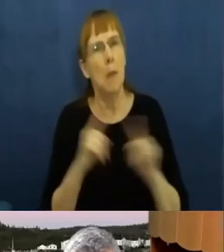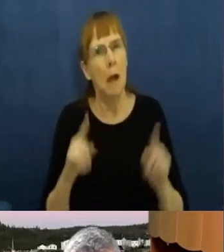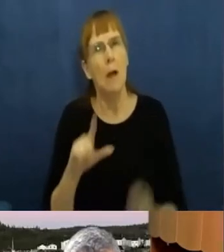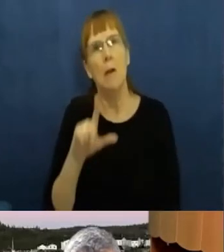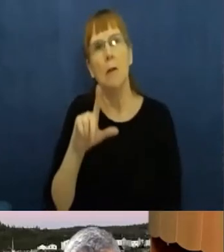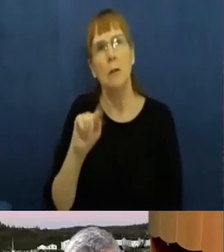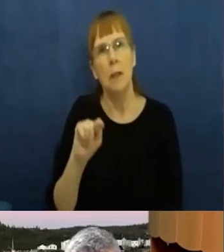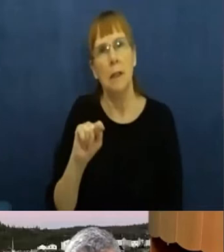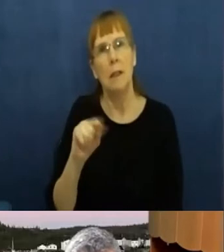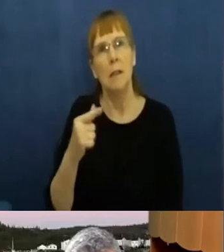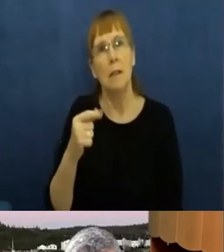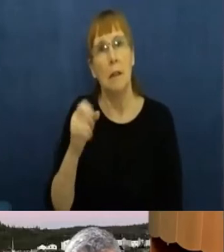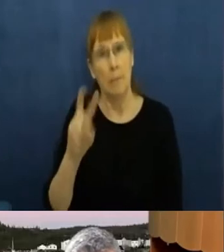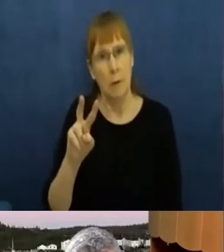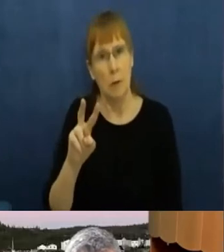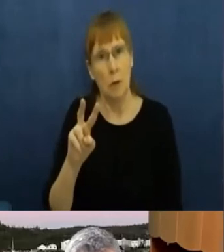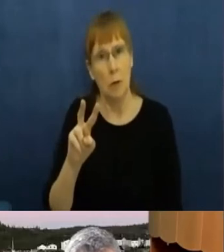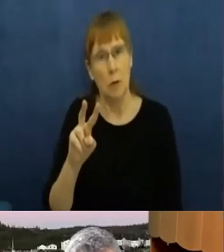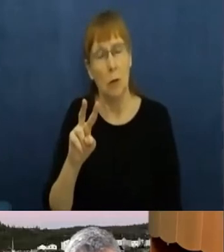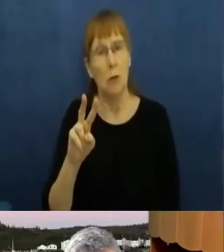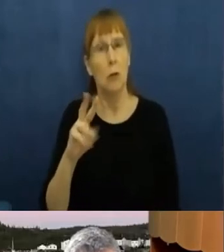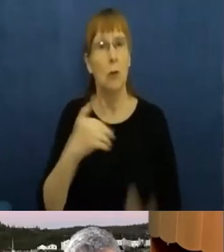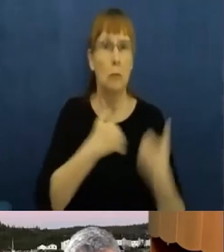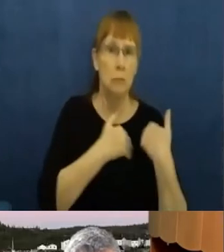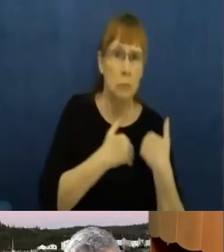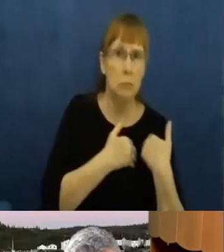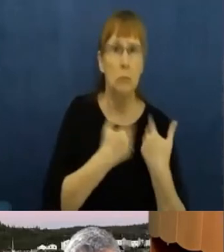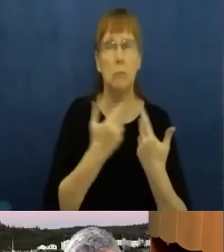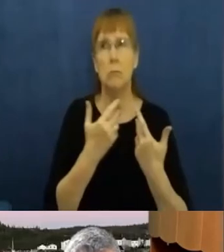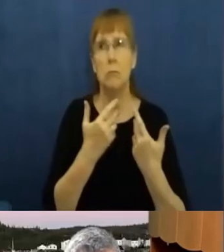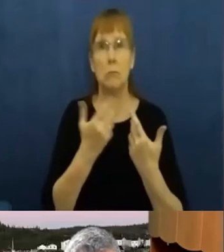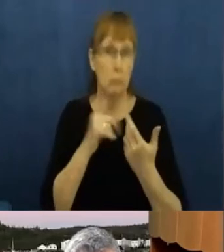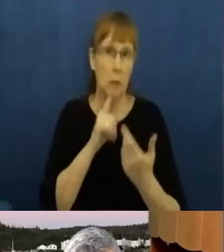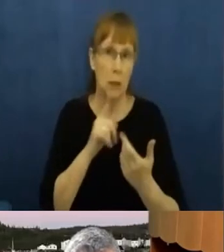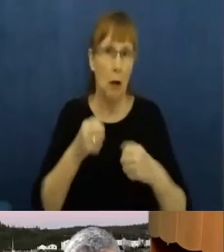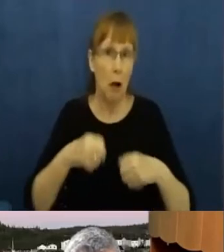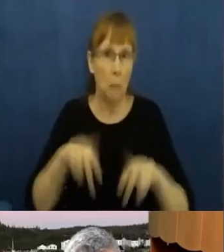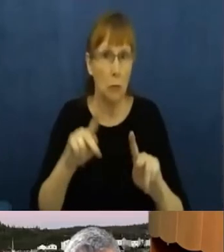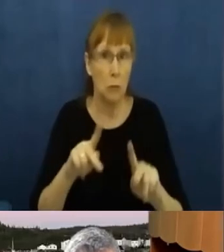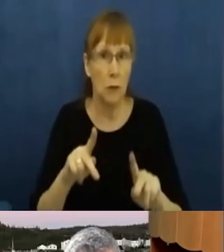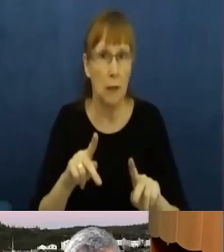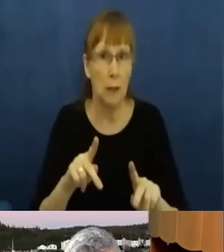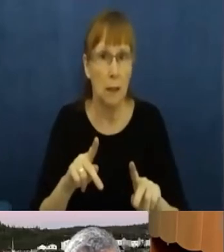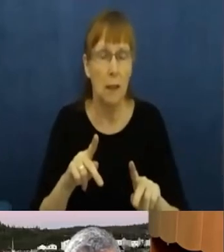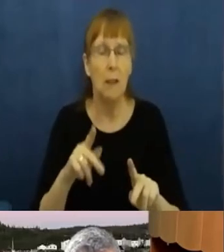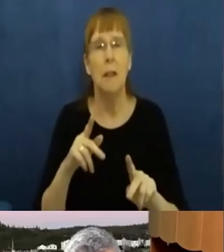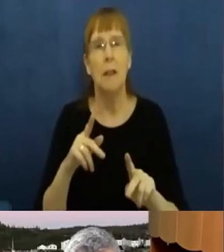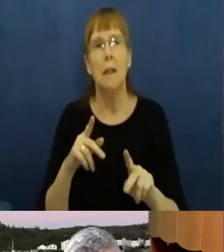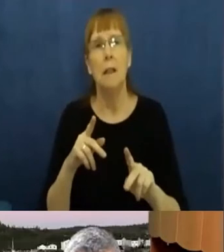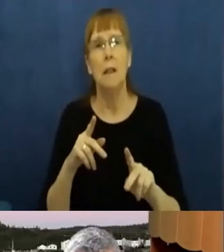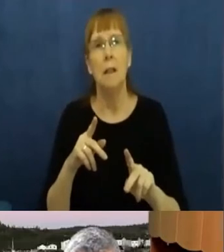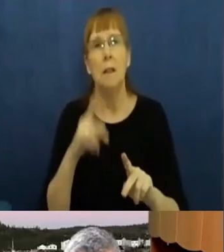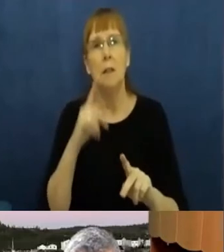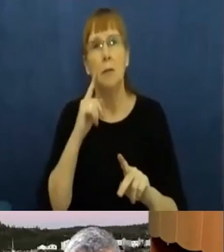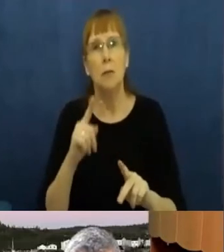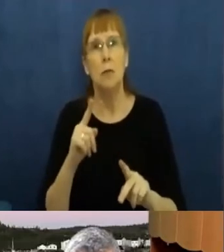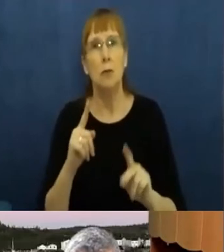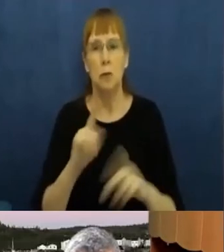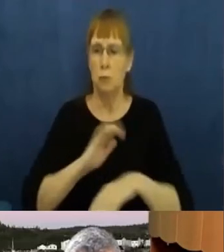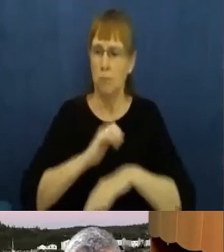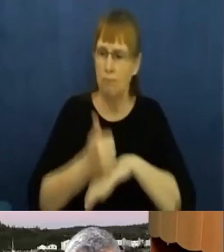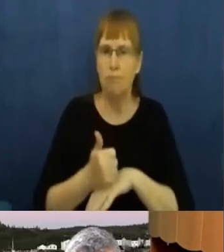and one of the few opportunities that a Lieutenant Governor has, is the opportunity to convene. To convene, to